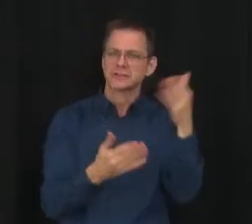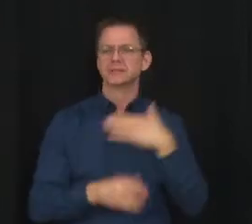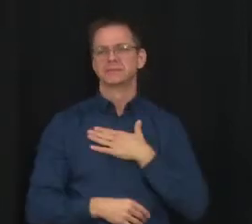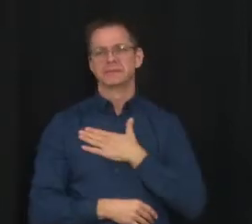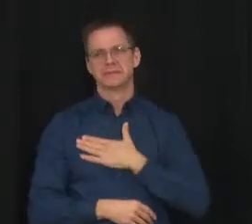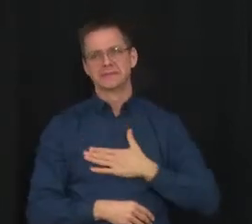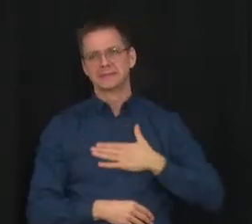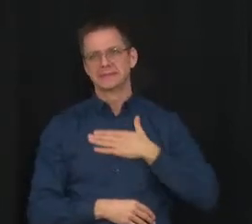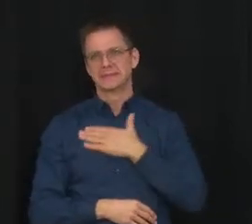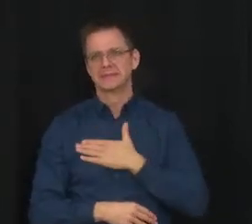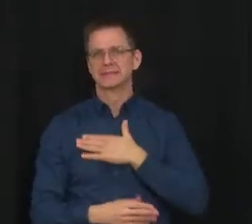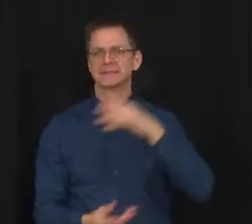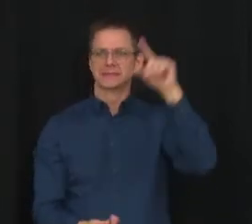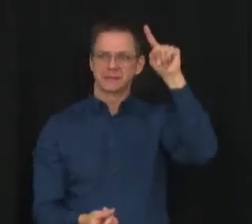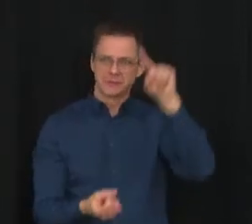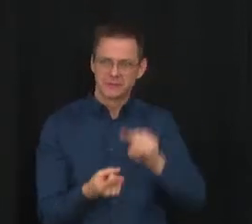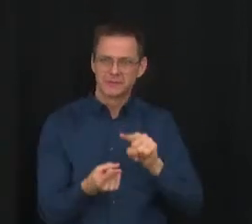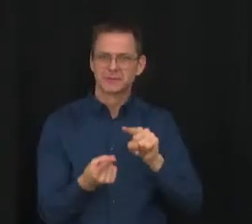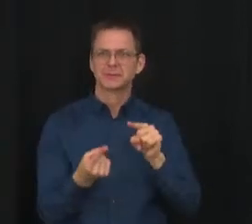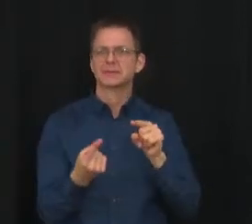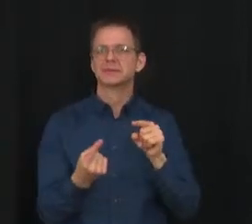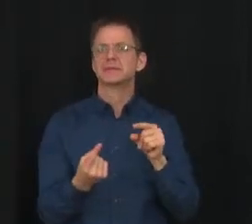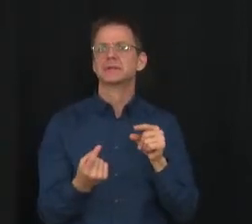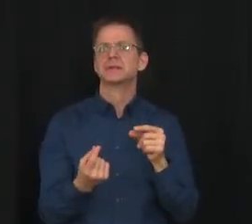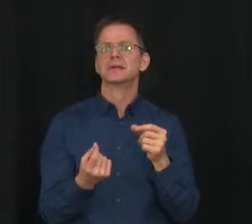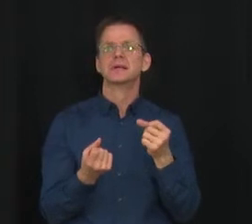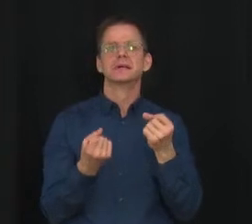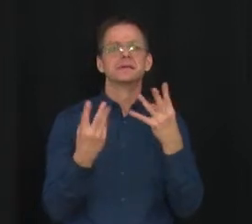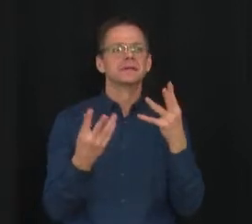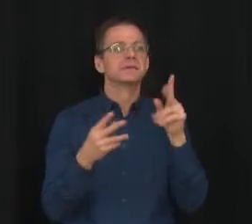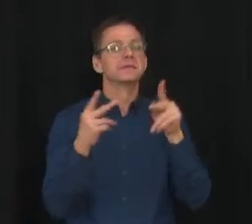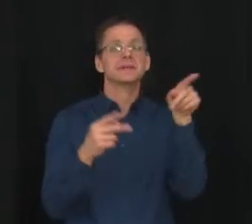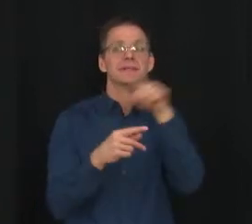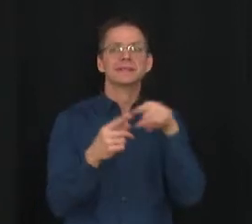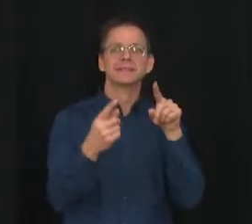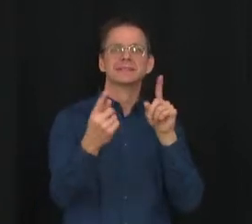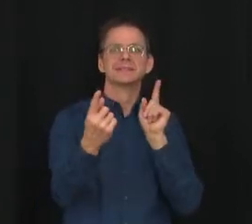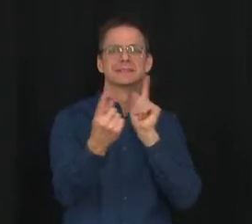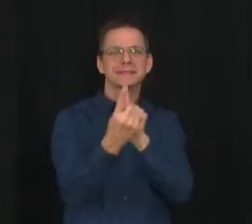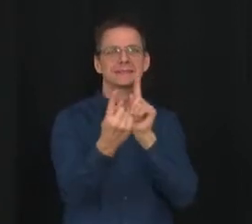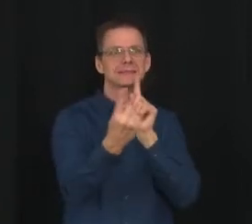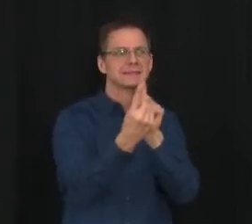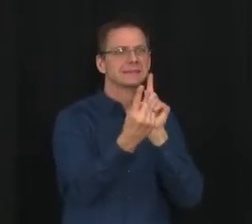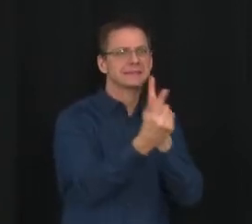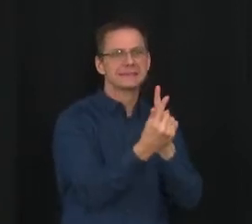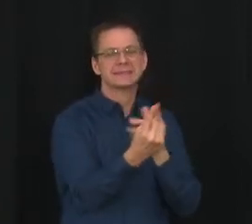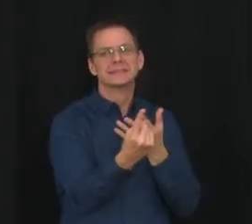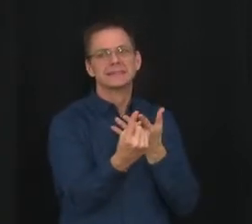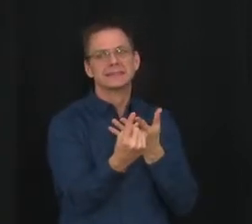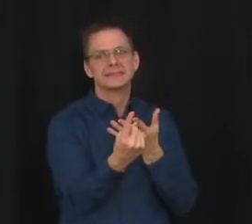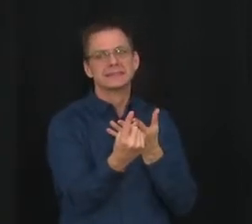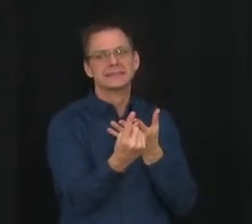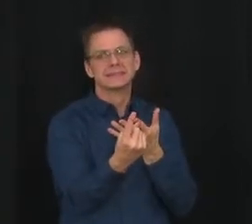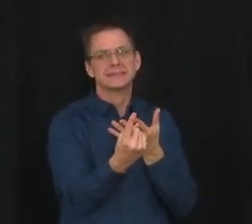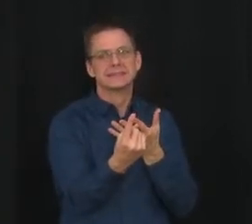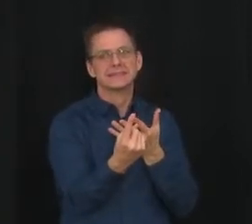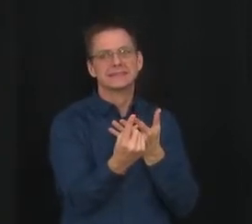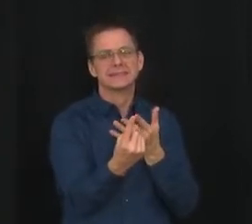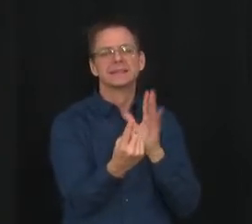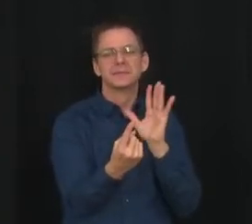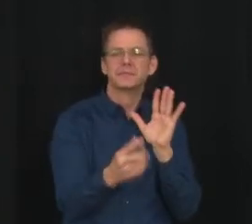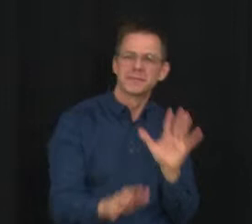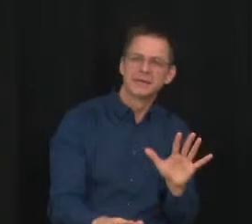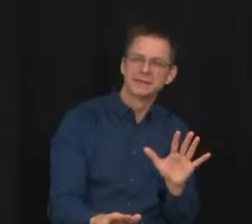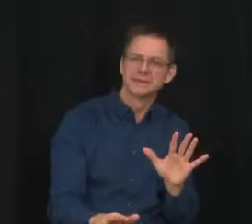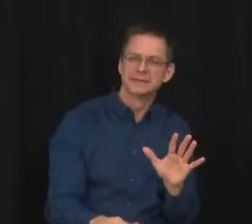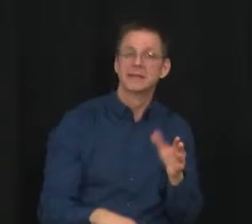close contacts they have. However, I also believe that if we were to shut schools across the entire